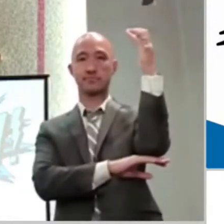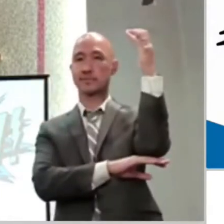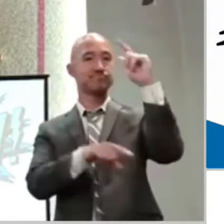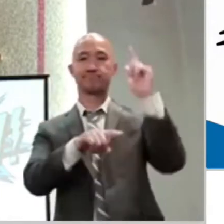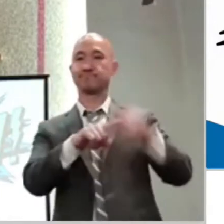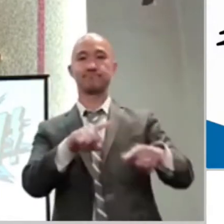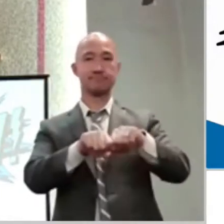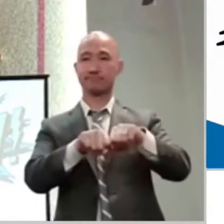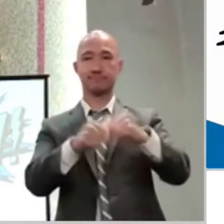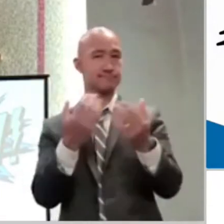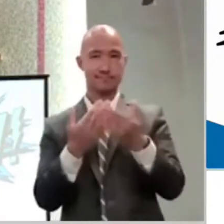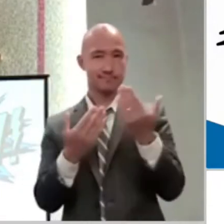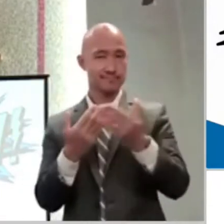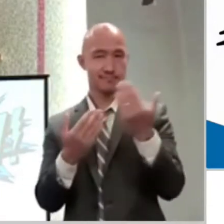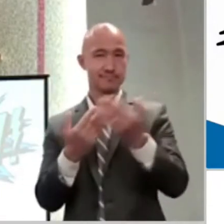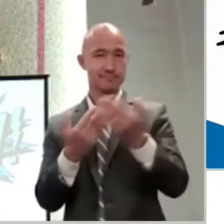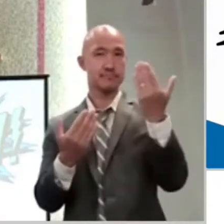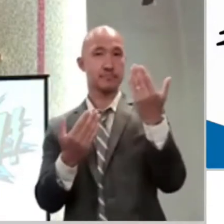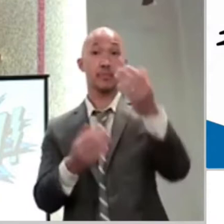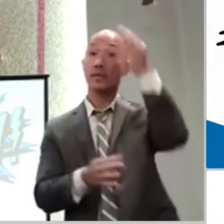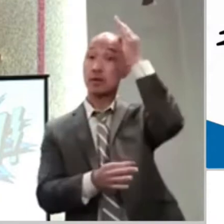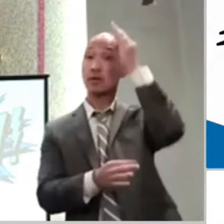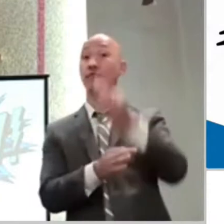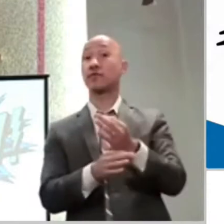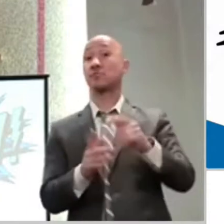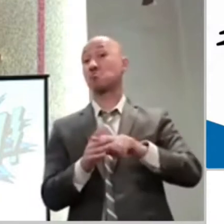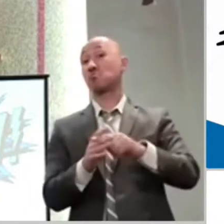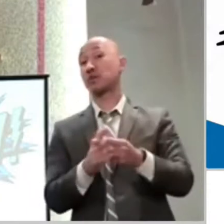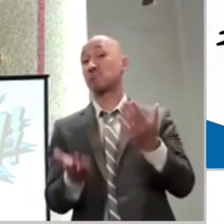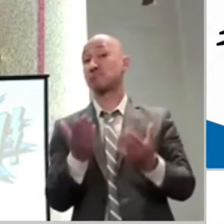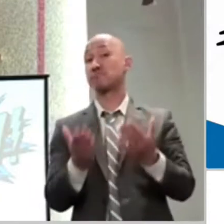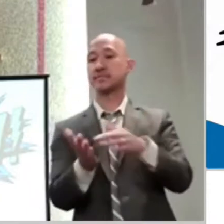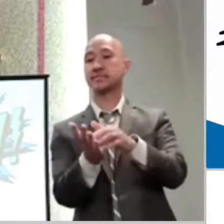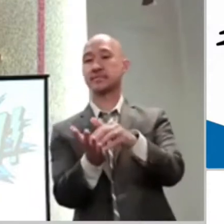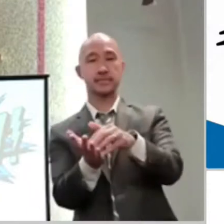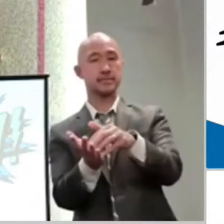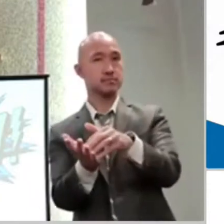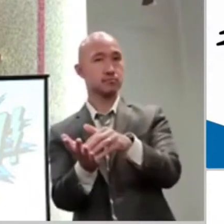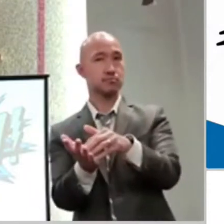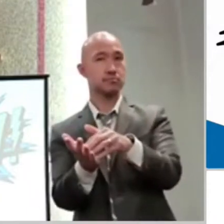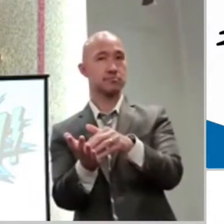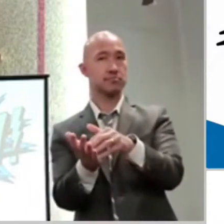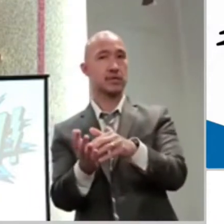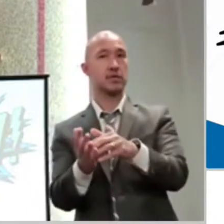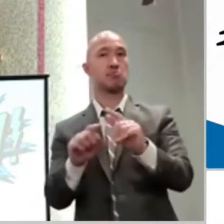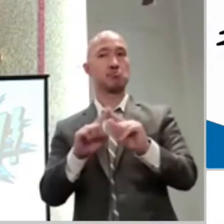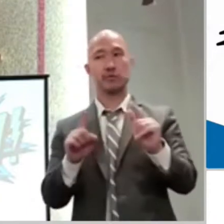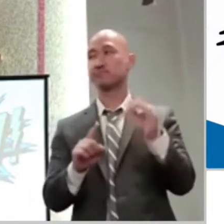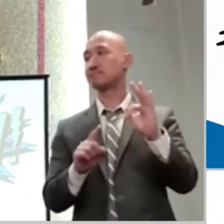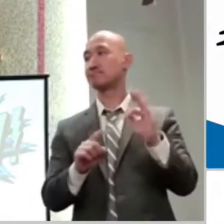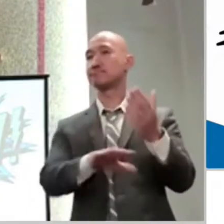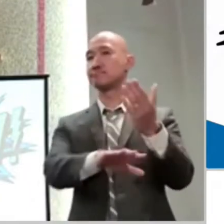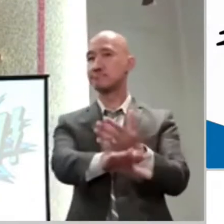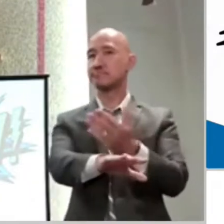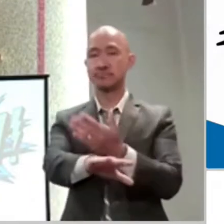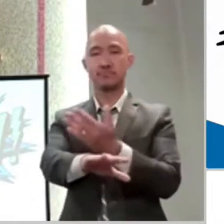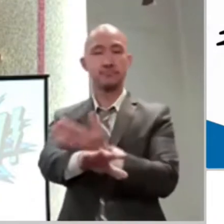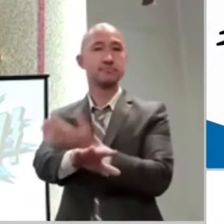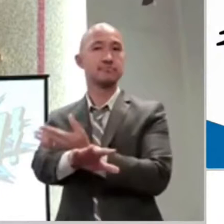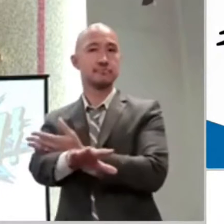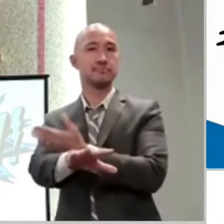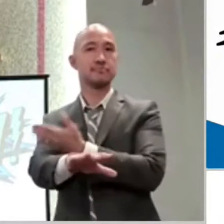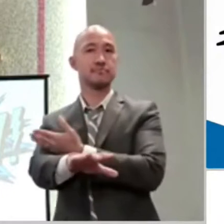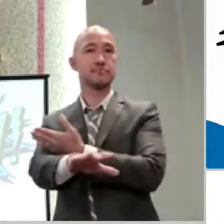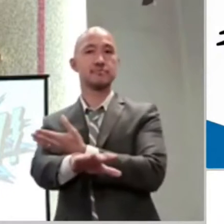in the same way, faith that grows like a tree is strong and can withstand all kinds of things. The Psalms talks to us about